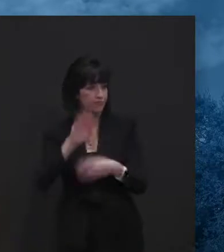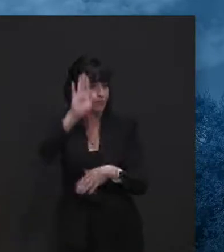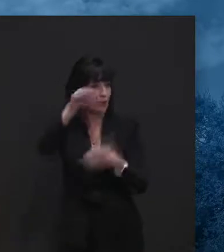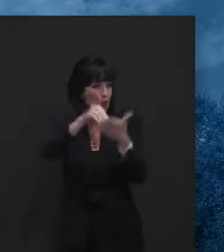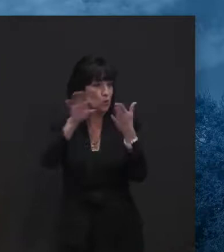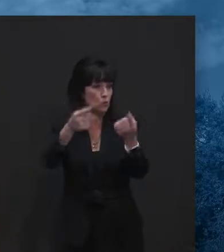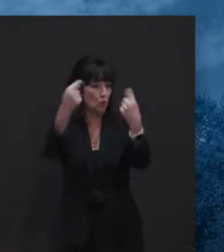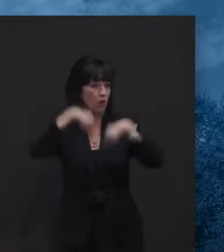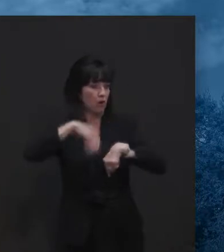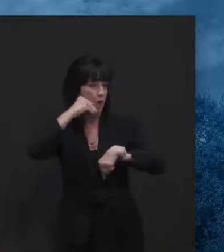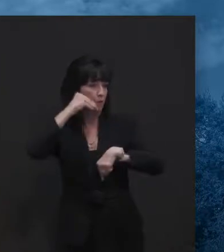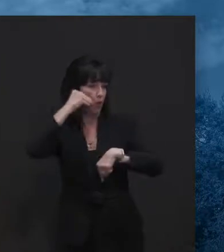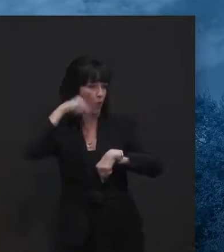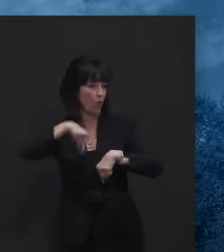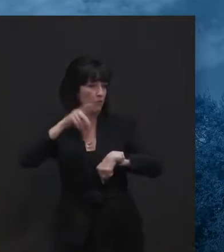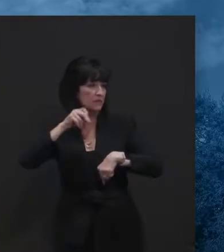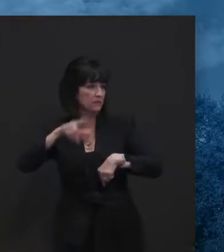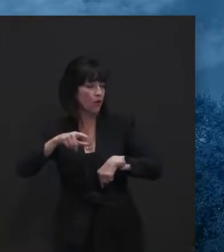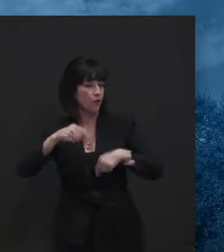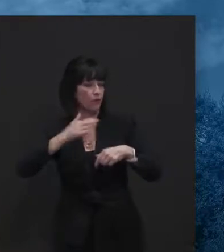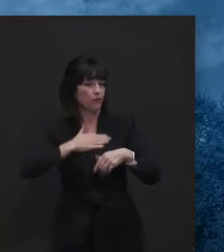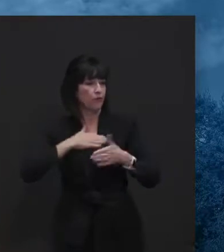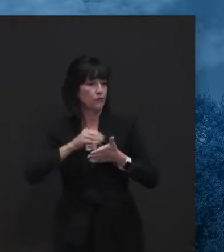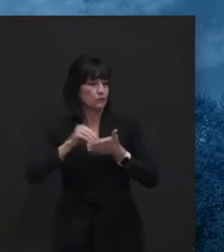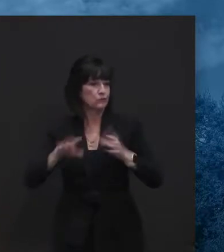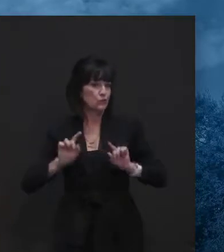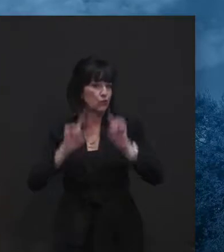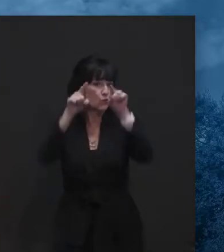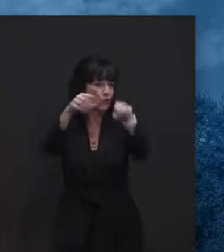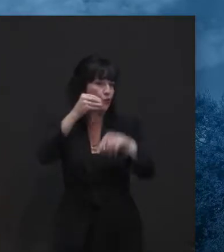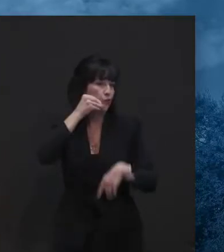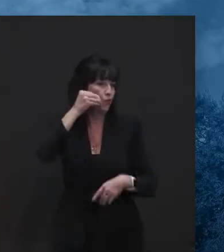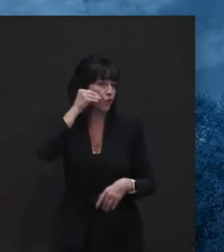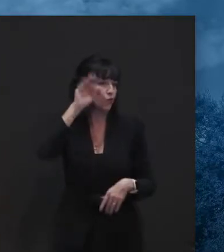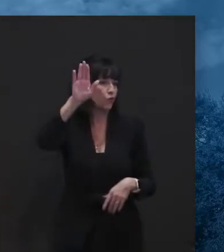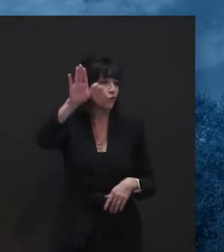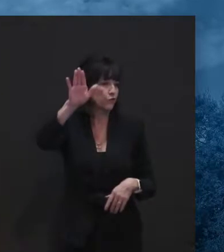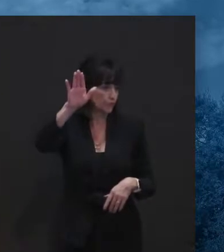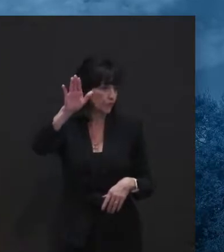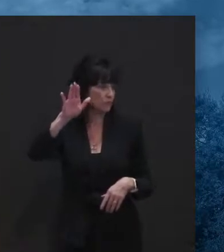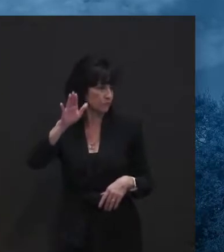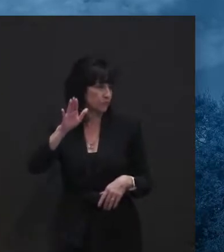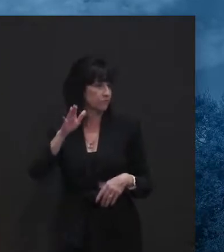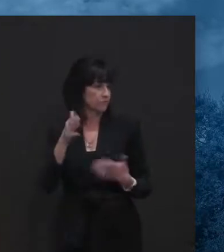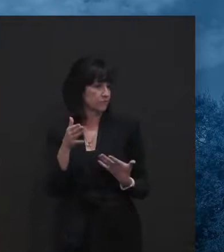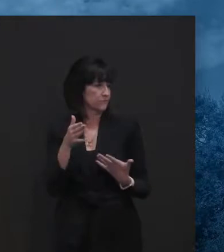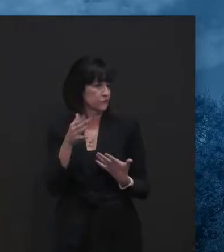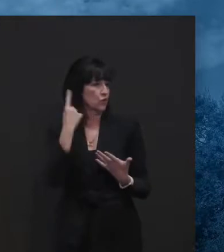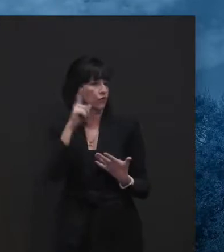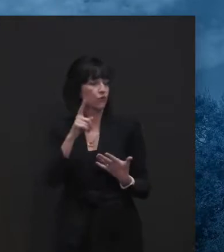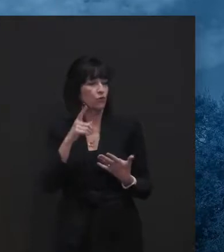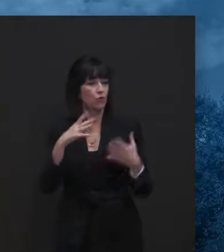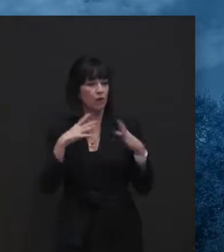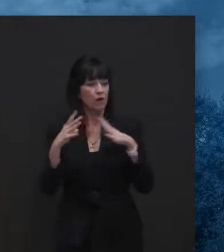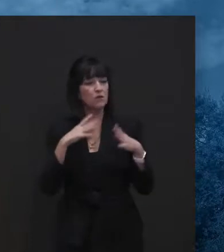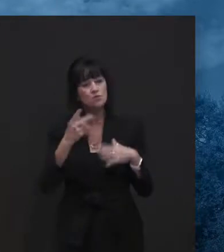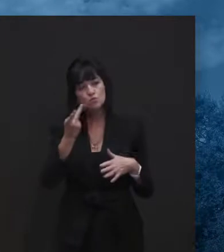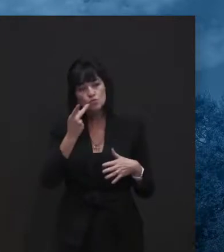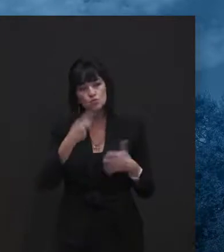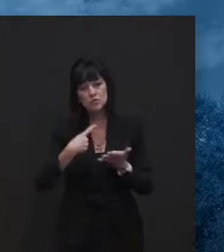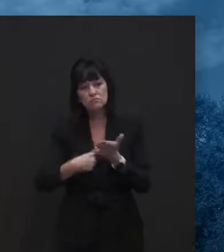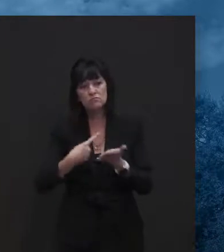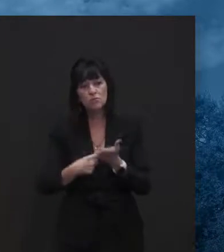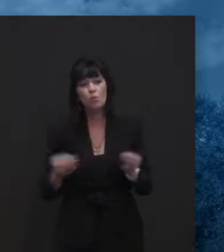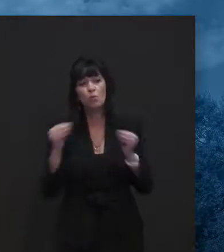tested, whether or not, and we've been having, uh, conversations with our individual higher ed decision makers,